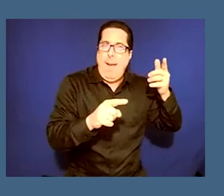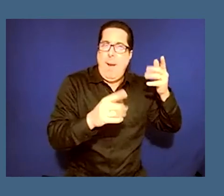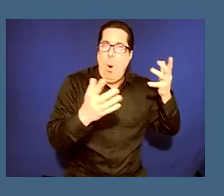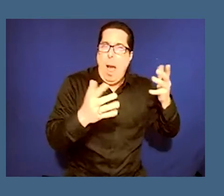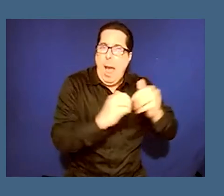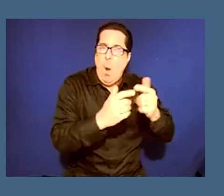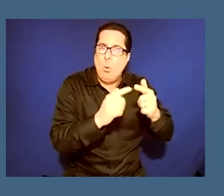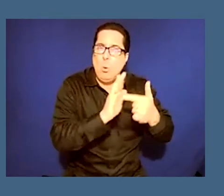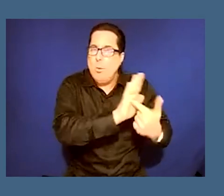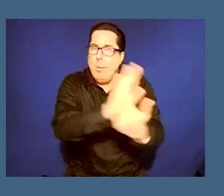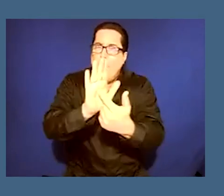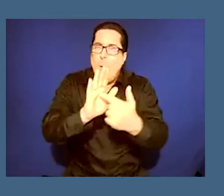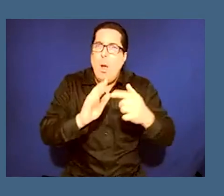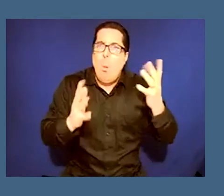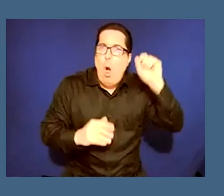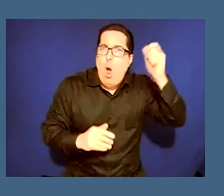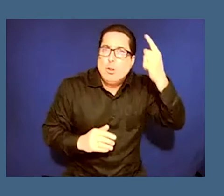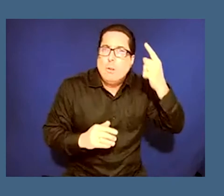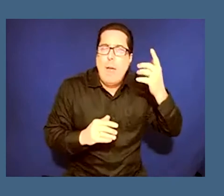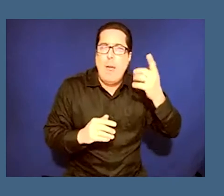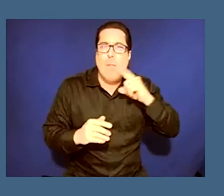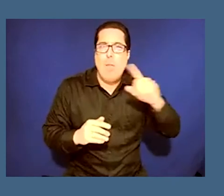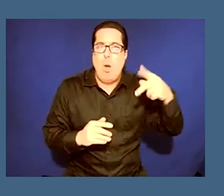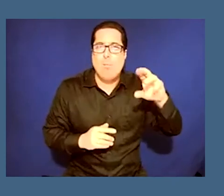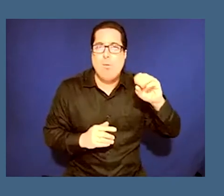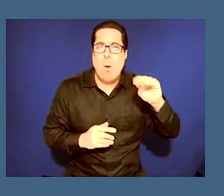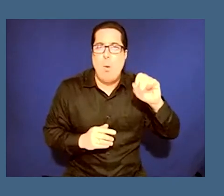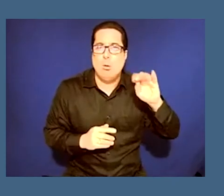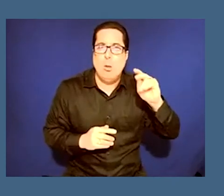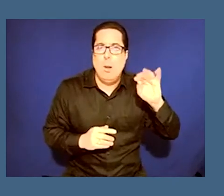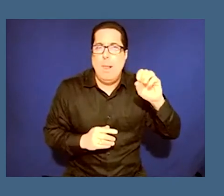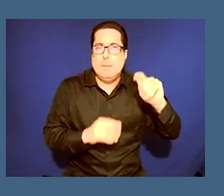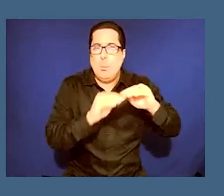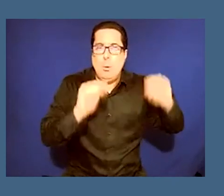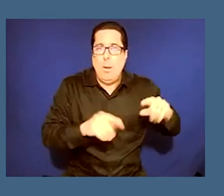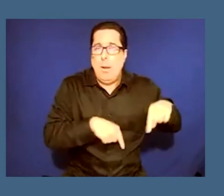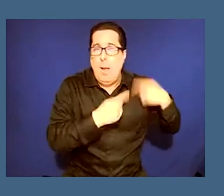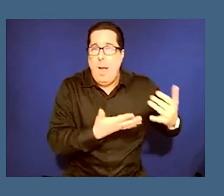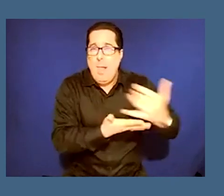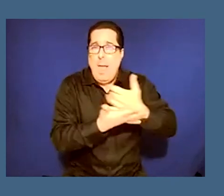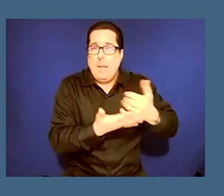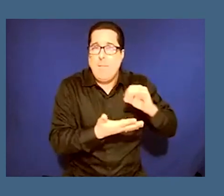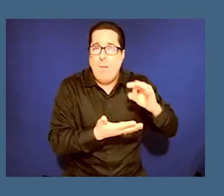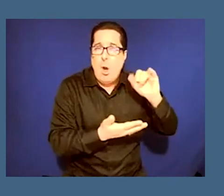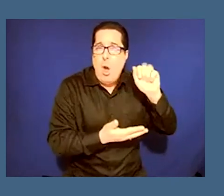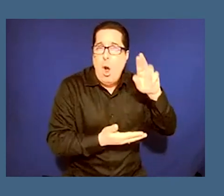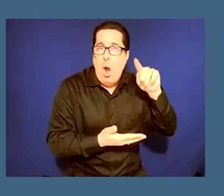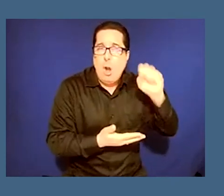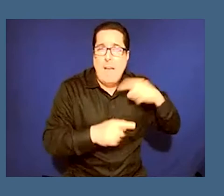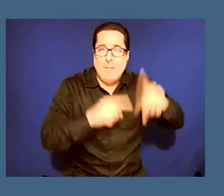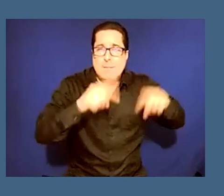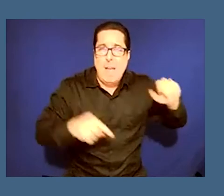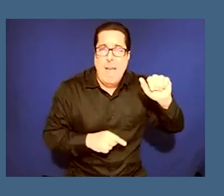at a place that's a universalist museum where we really collect art from the past 500 years we have some antiquities we're not a whole world art